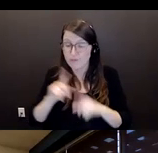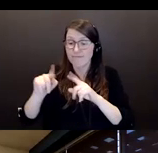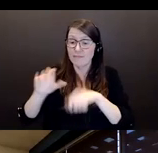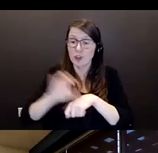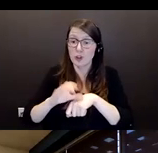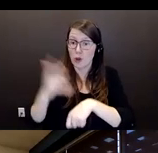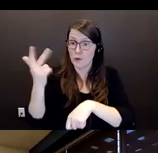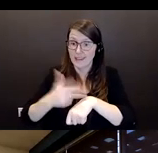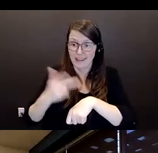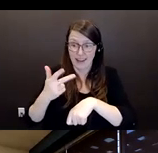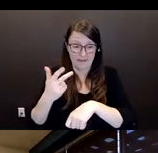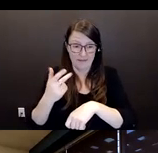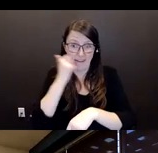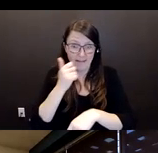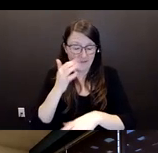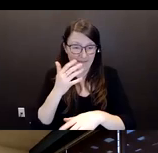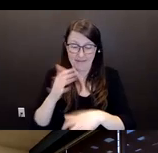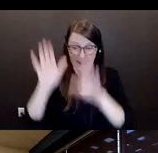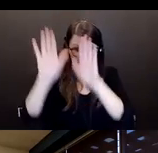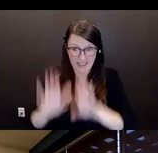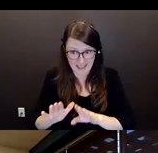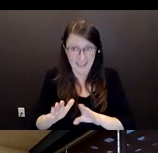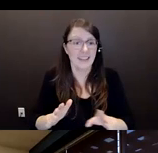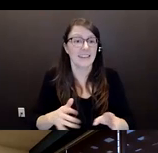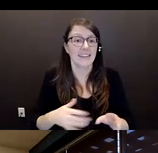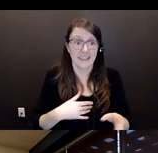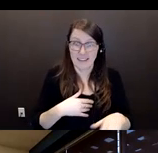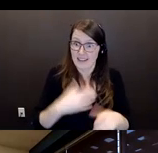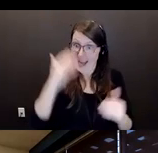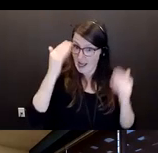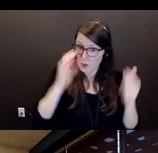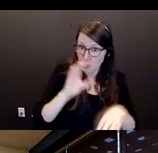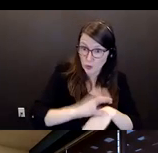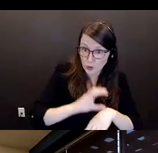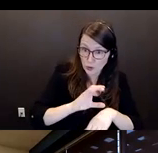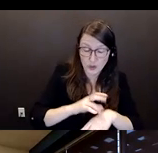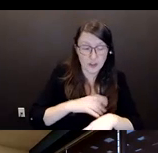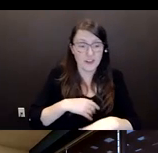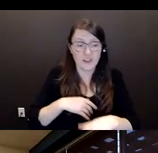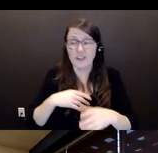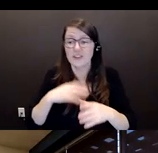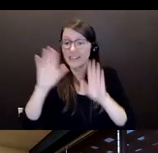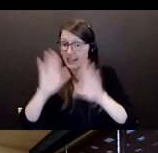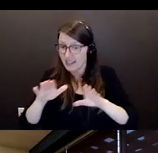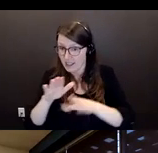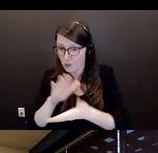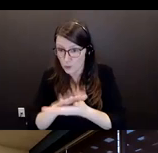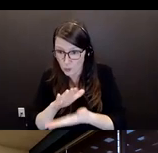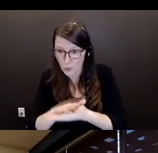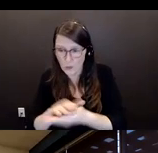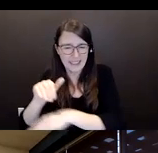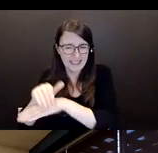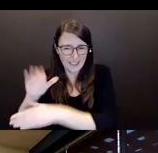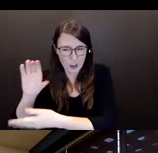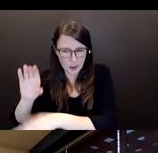church in the morning, and then an evening church service. And so Ethel, between that and Bible studies and baking